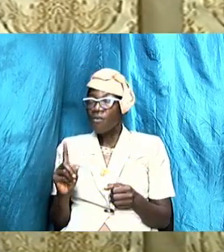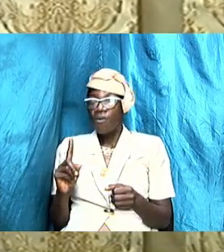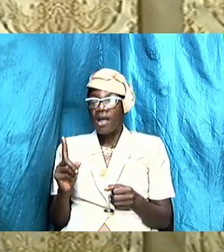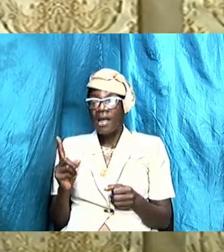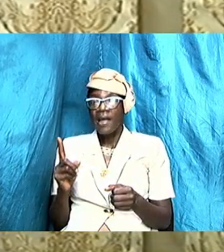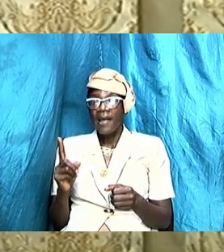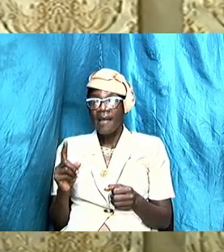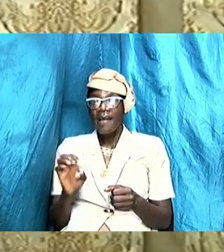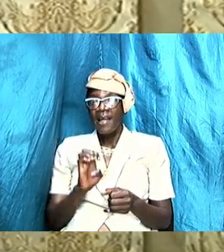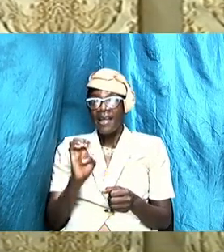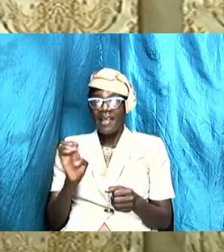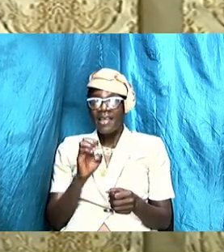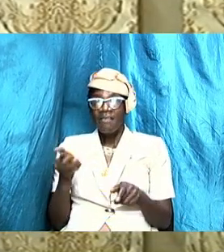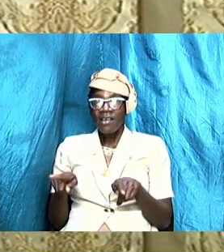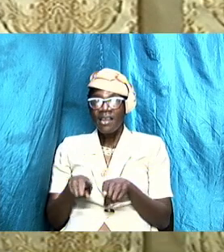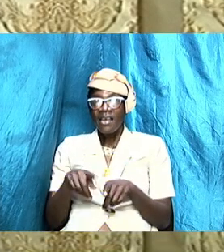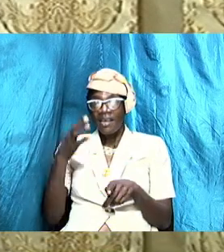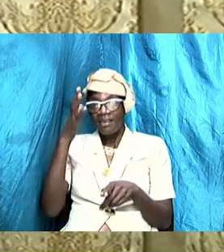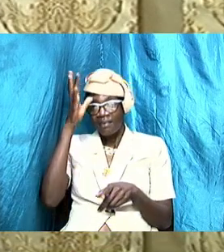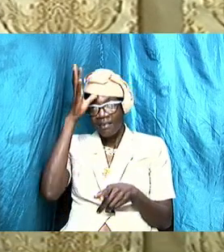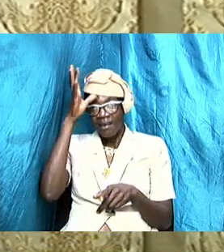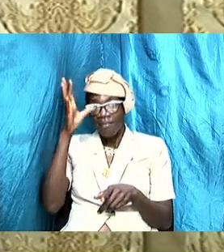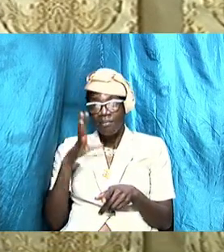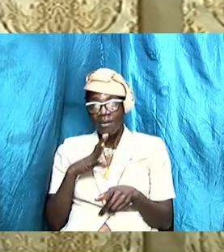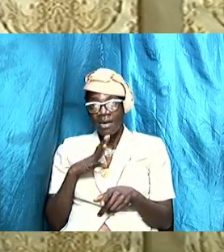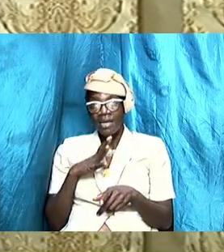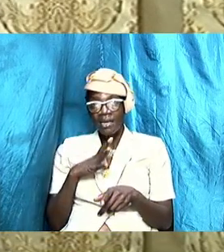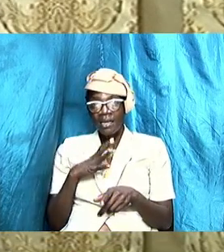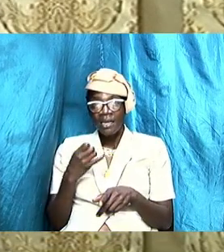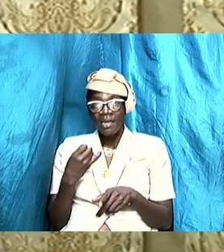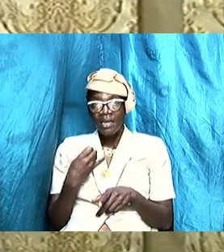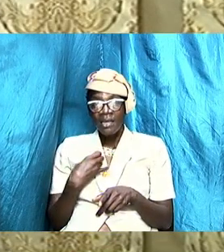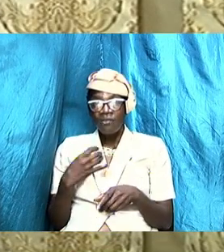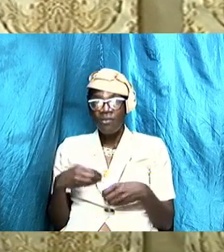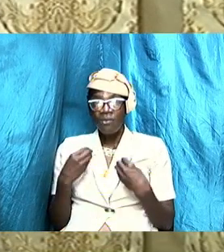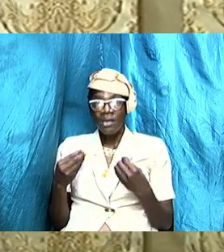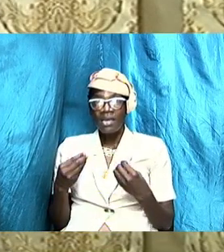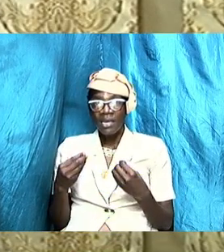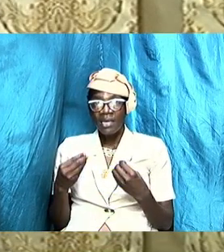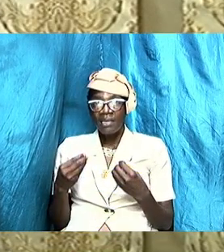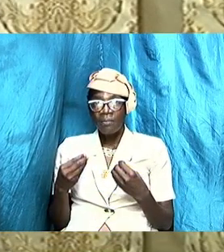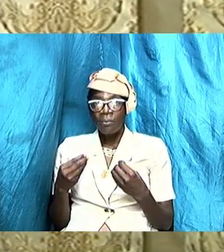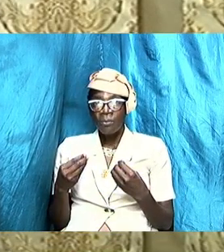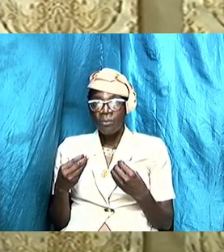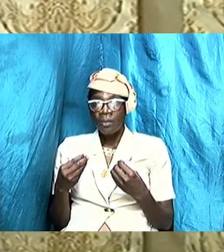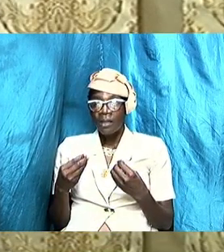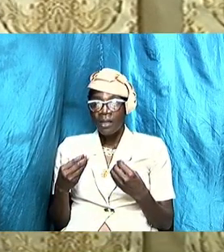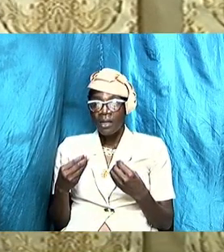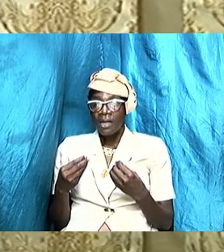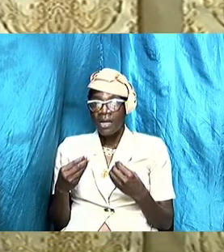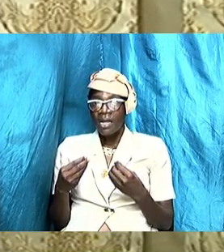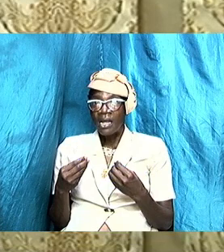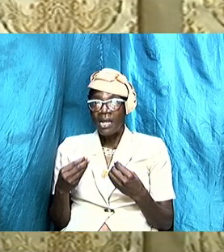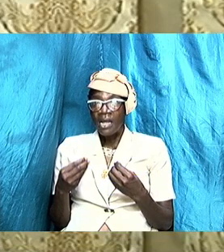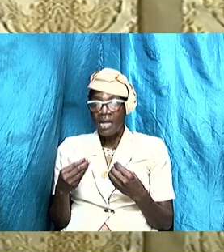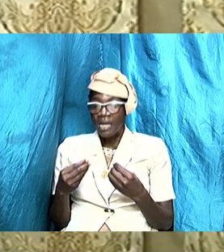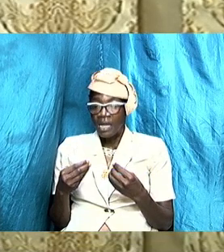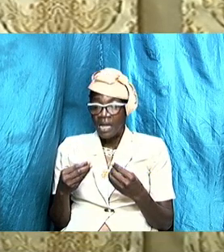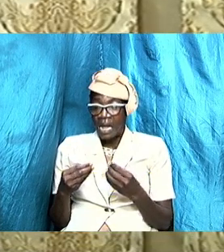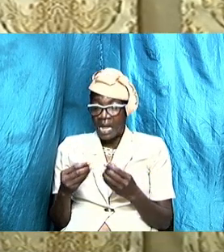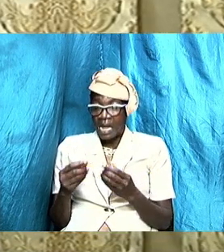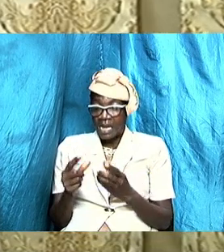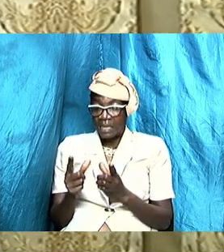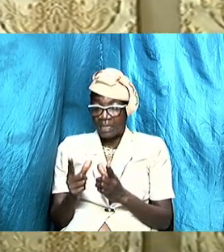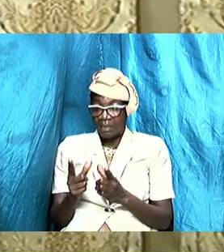even as a man if you get less than your spouse your wife then it is